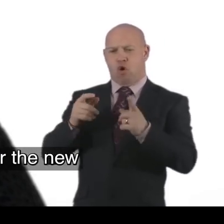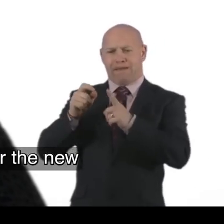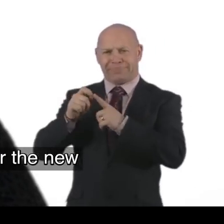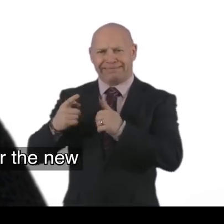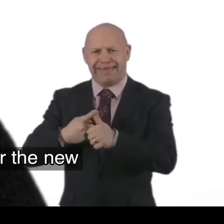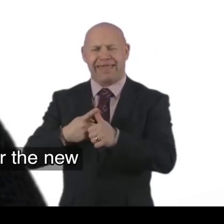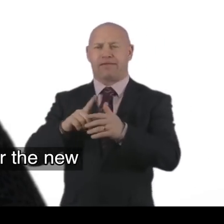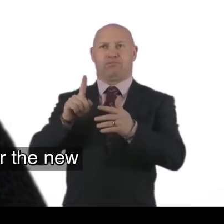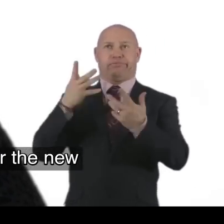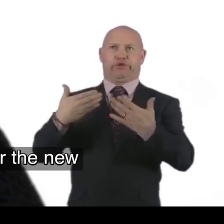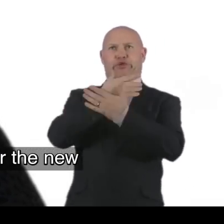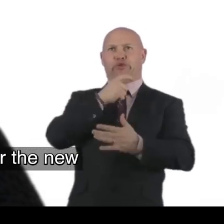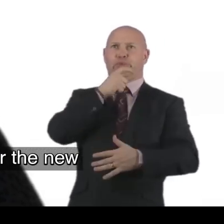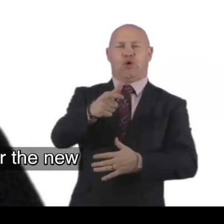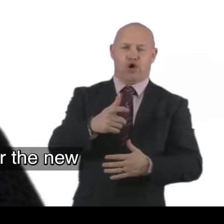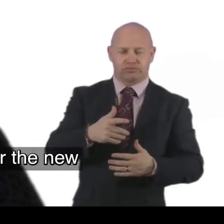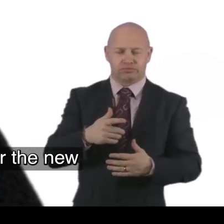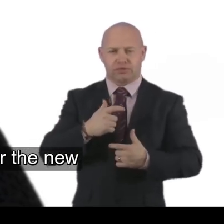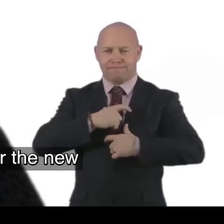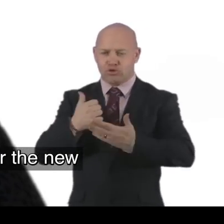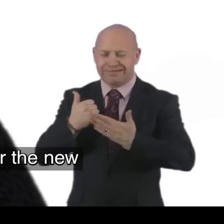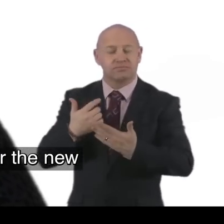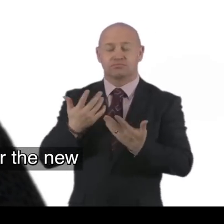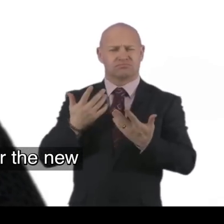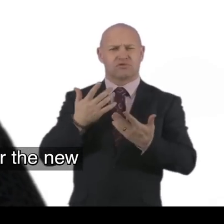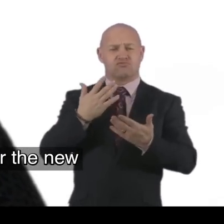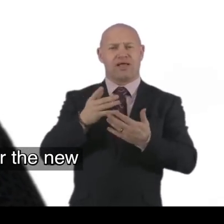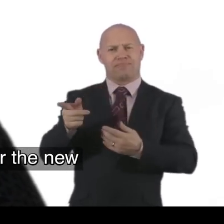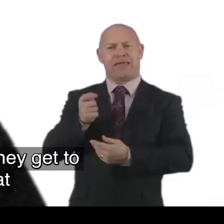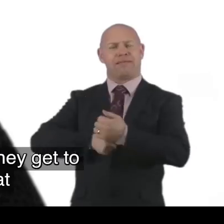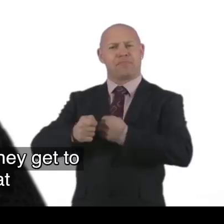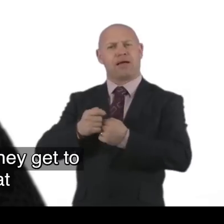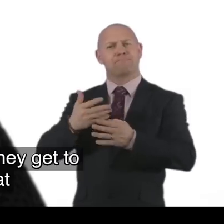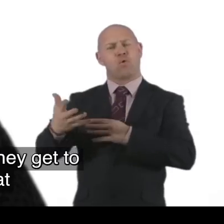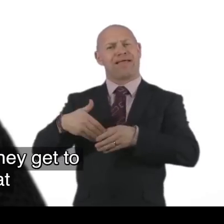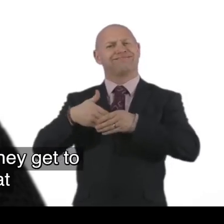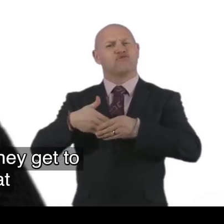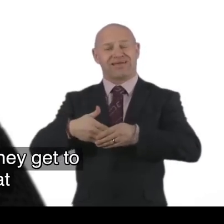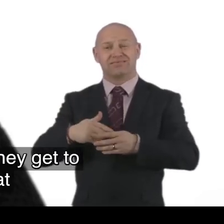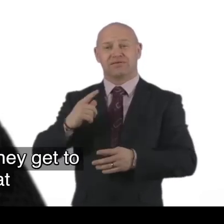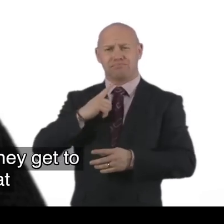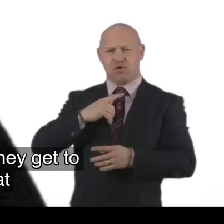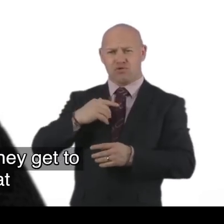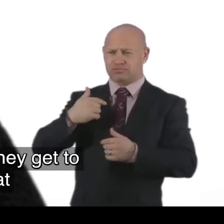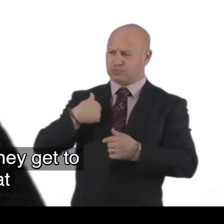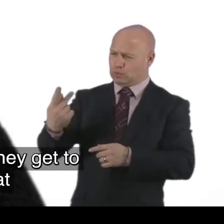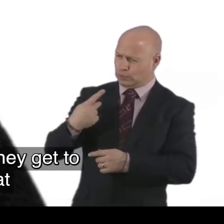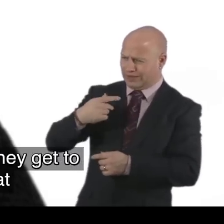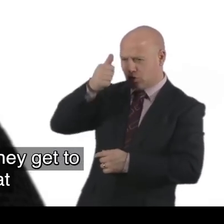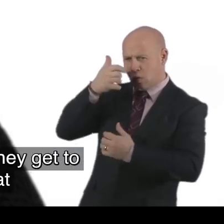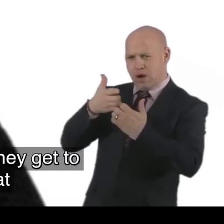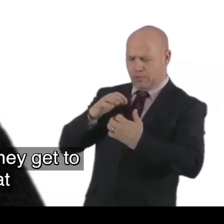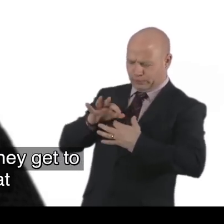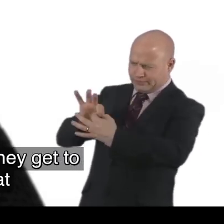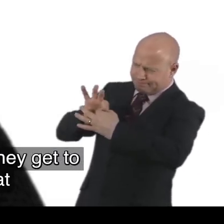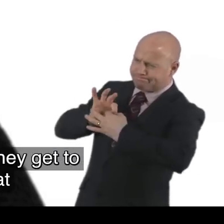carer. Or a PA. Or whatever the new. is. But. To me. They become. Good friends. Because they. They